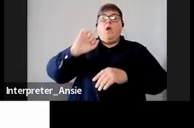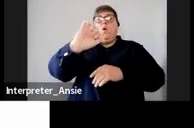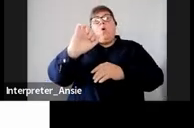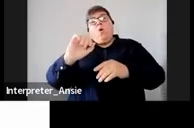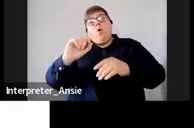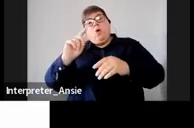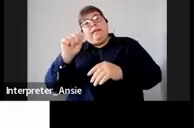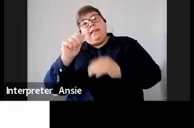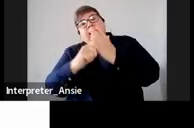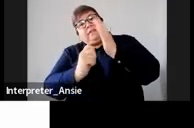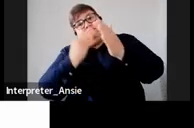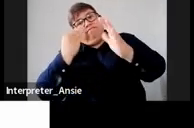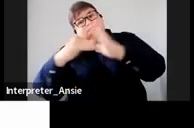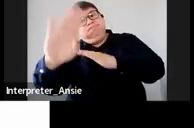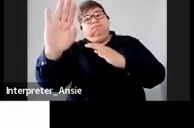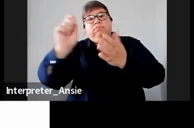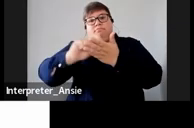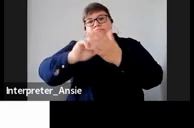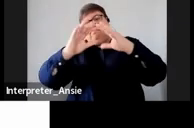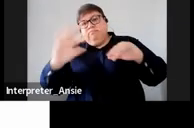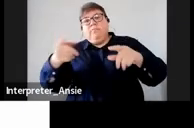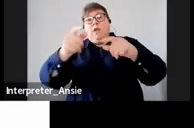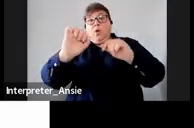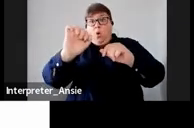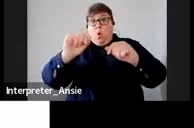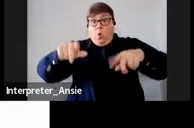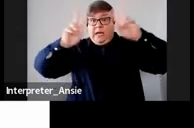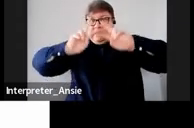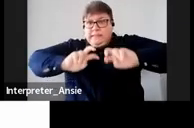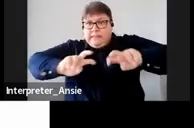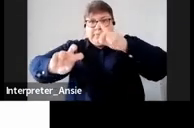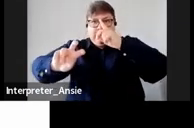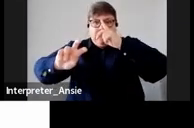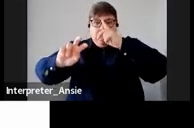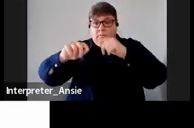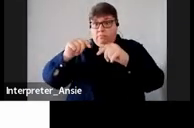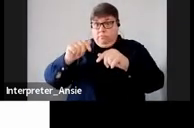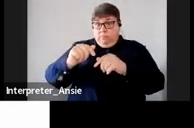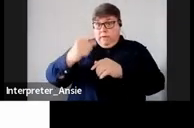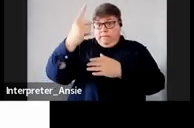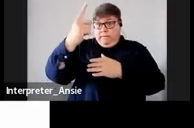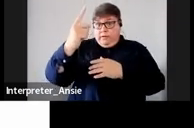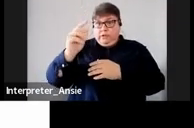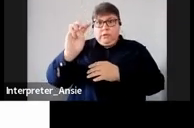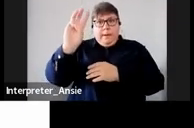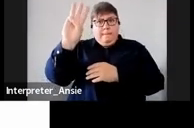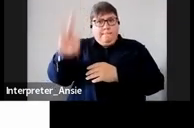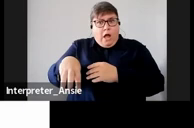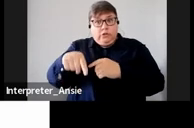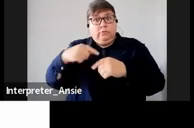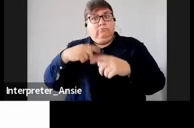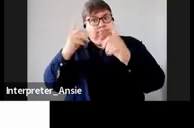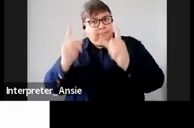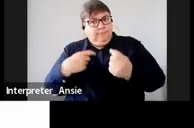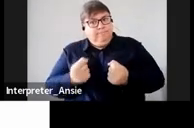required under the income tax act for years of assessment commencing on or after 1st March 2006 where that person has